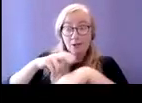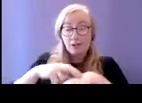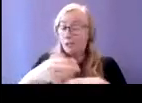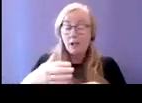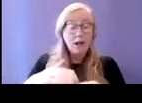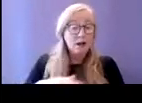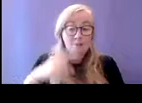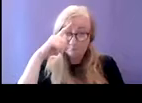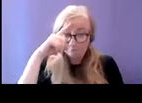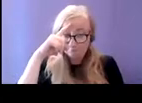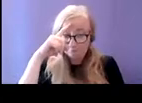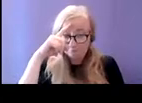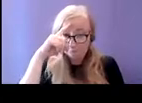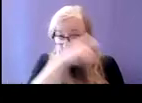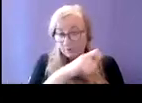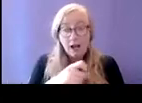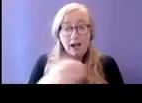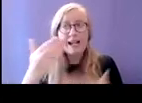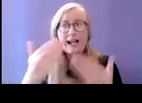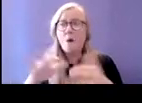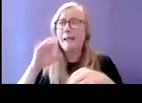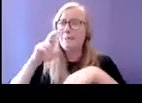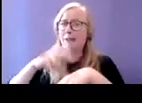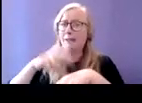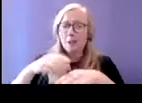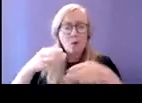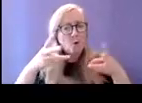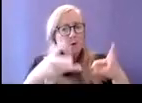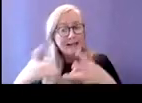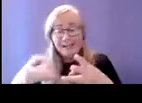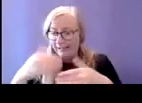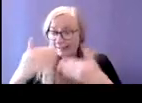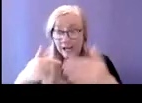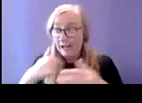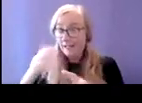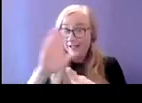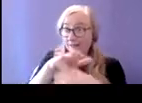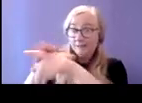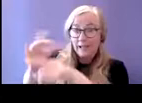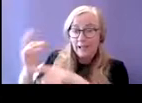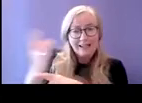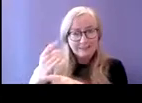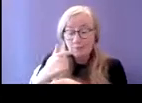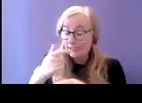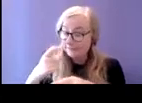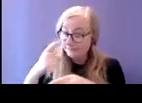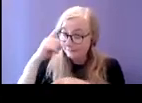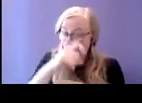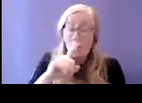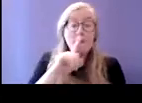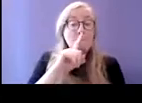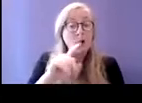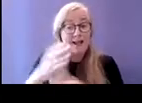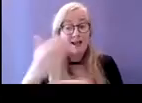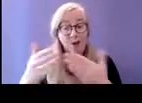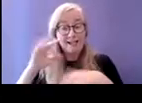that I sought however recovery comes through perseverance which